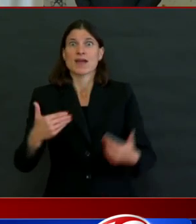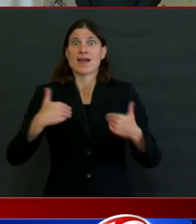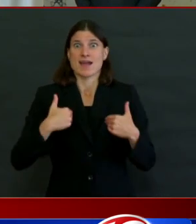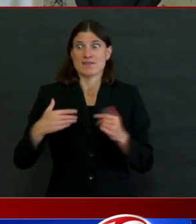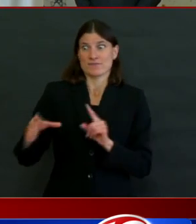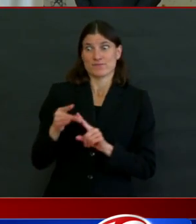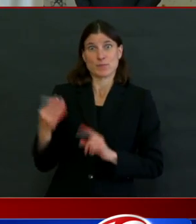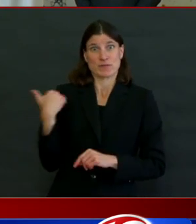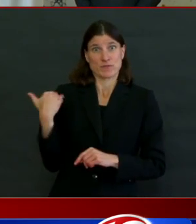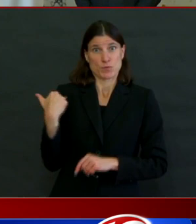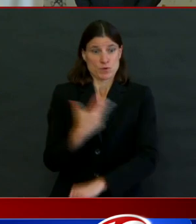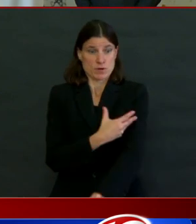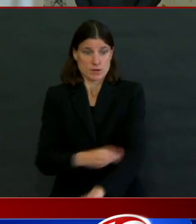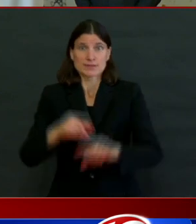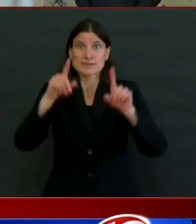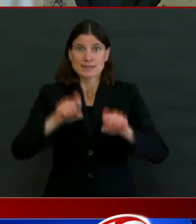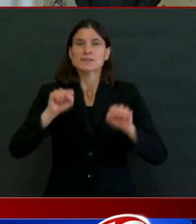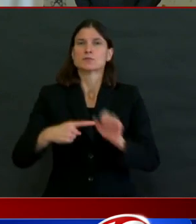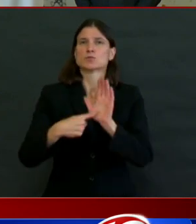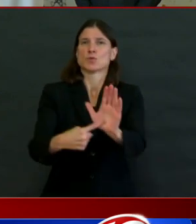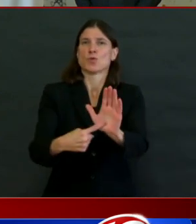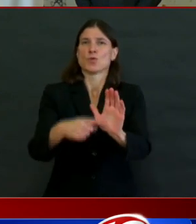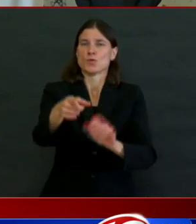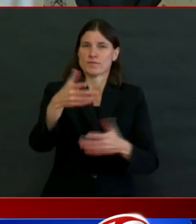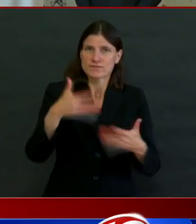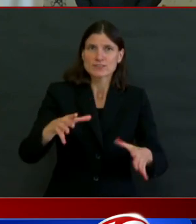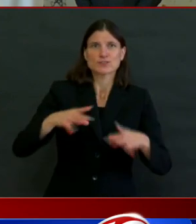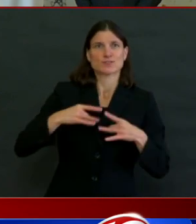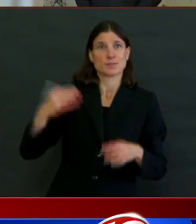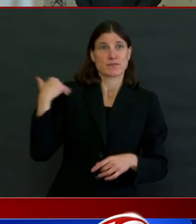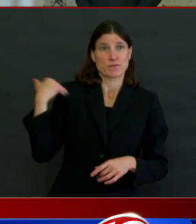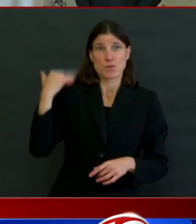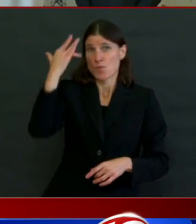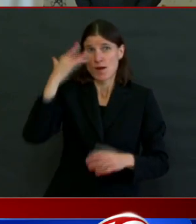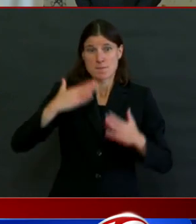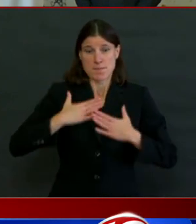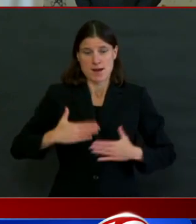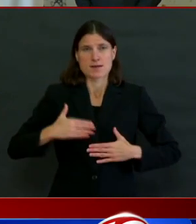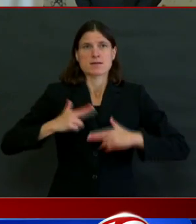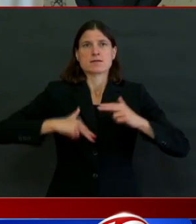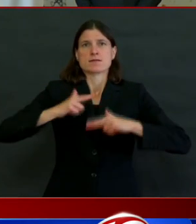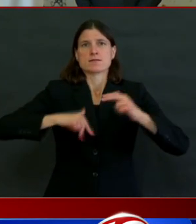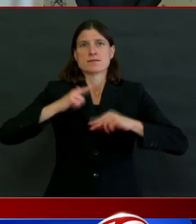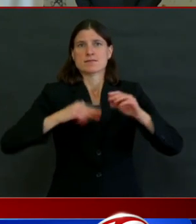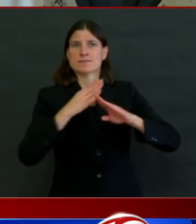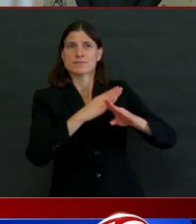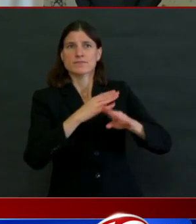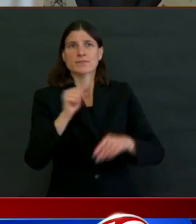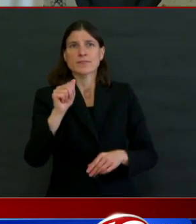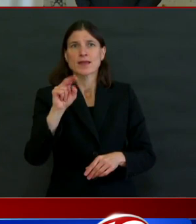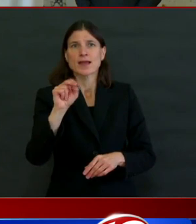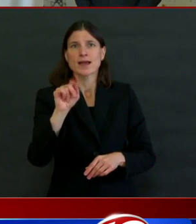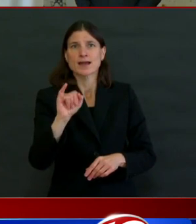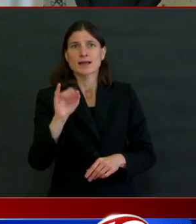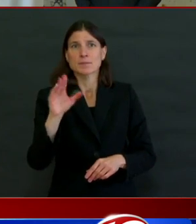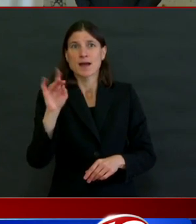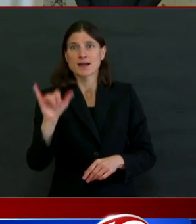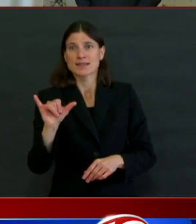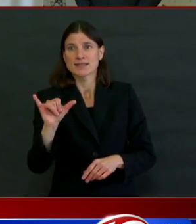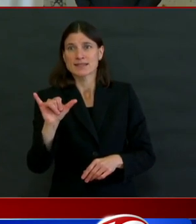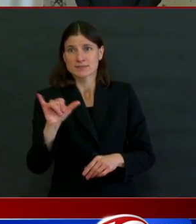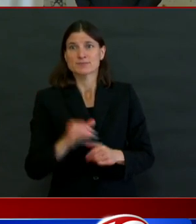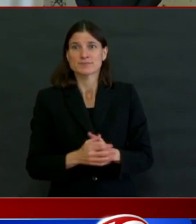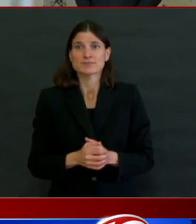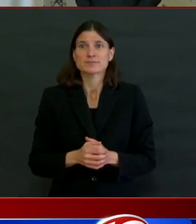we were doubling our hospitalizations every four days, we were at an R-naught of